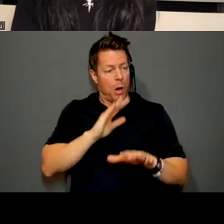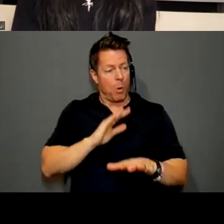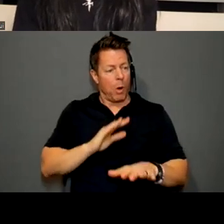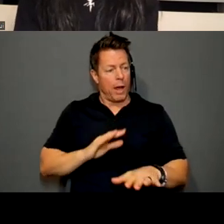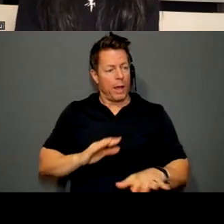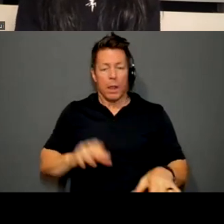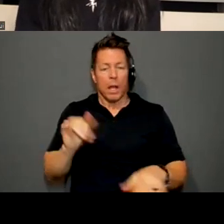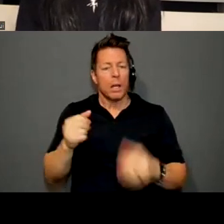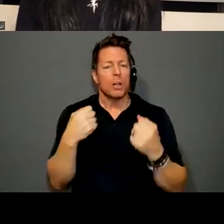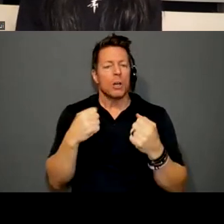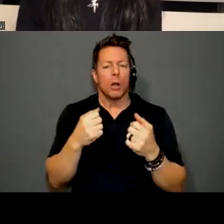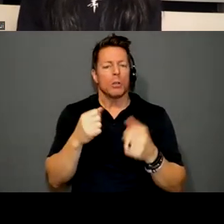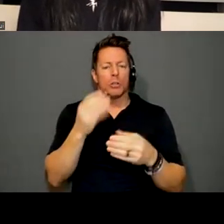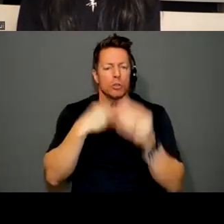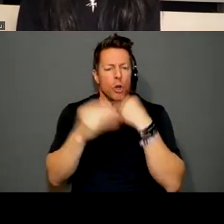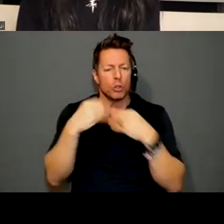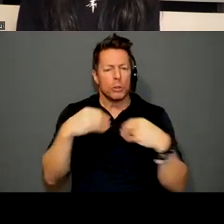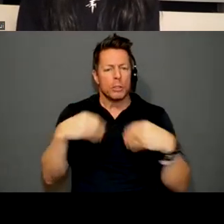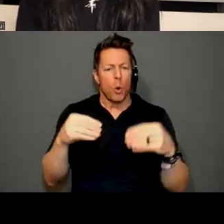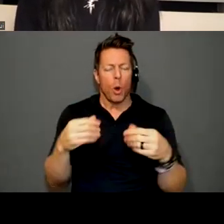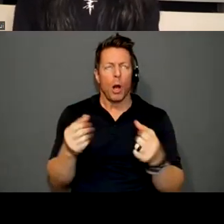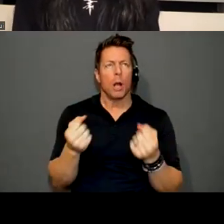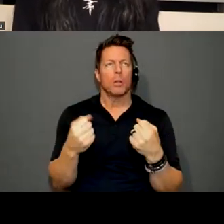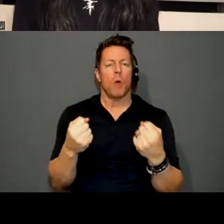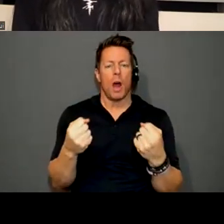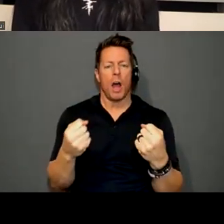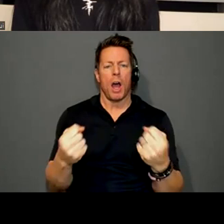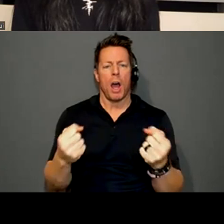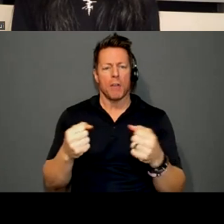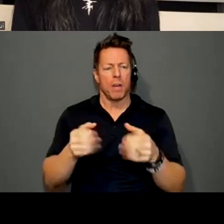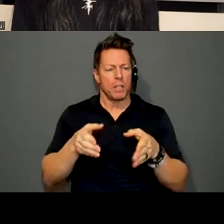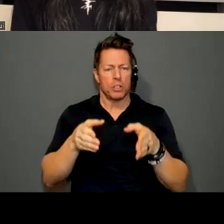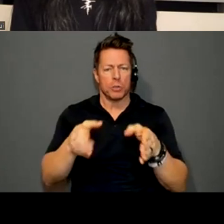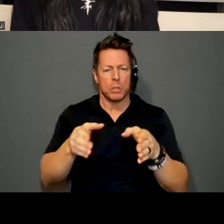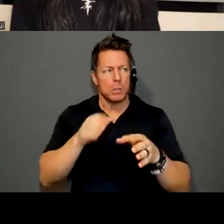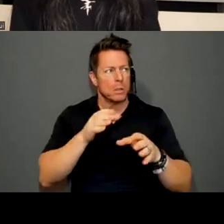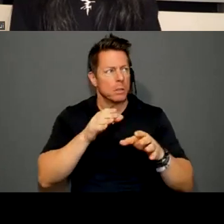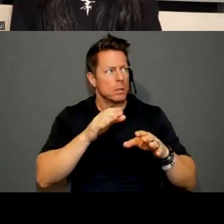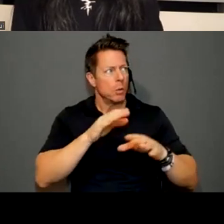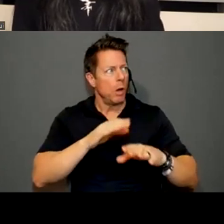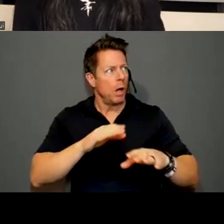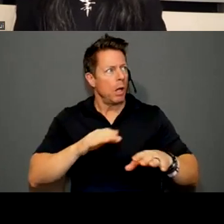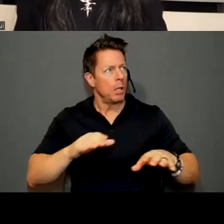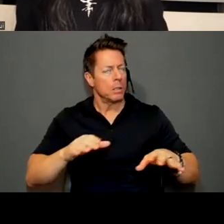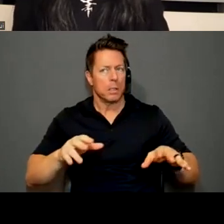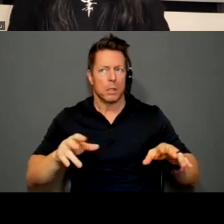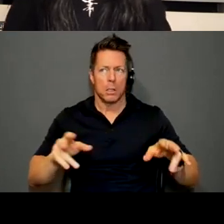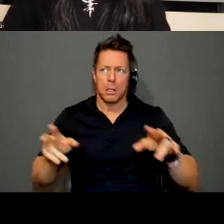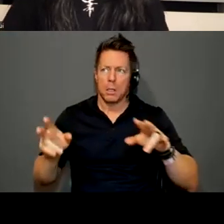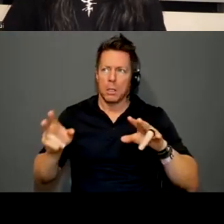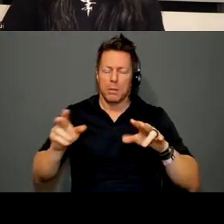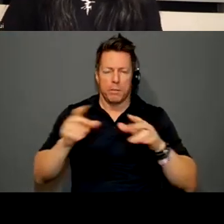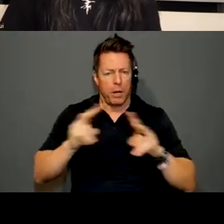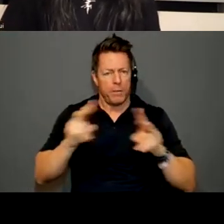the grocery store or whatever, in the streets, in the very beginning, it was extra silent.